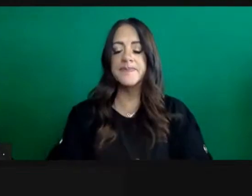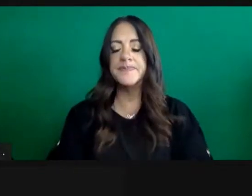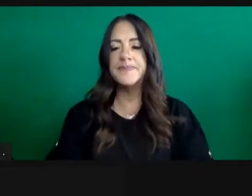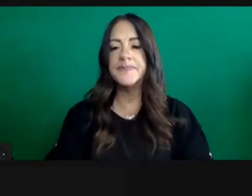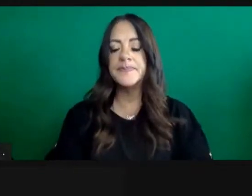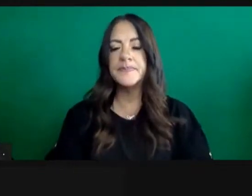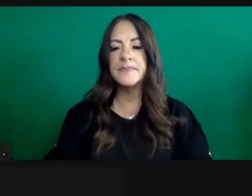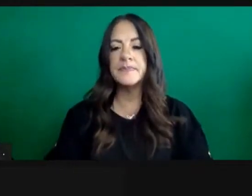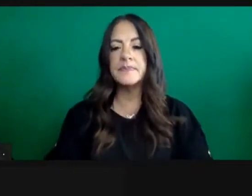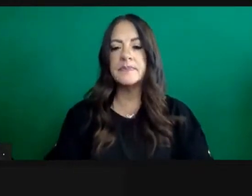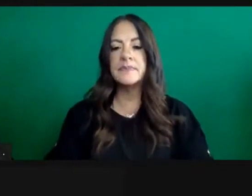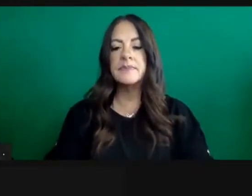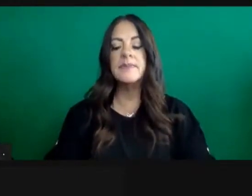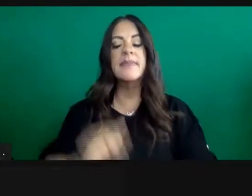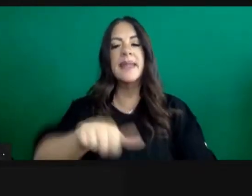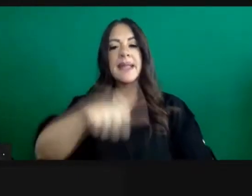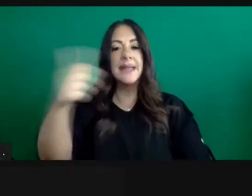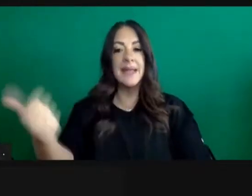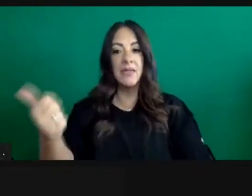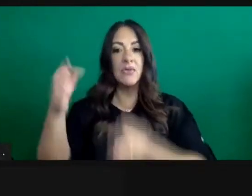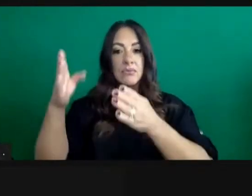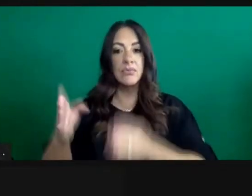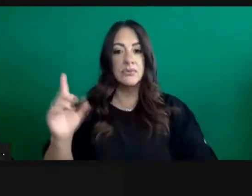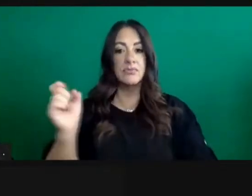Christine Mayduke, the Wall Street Journal.